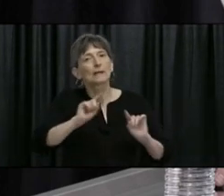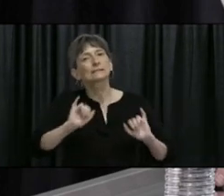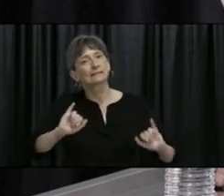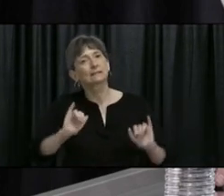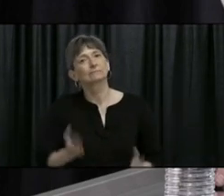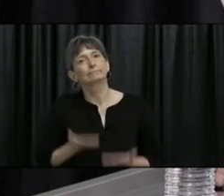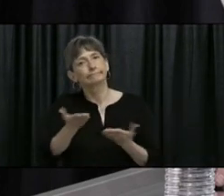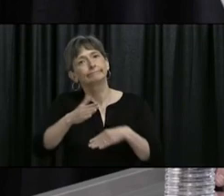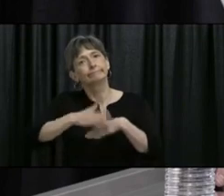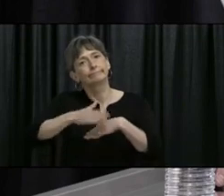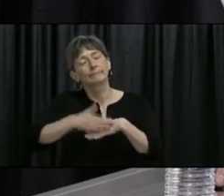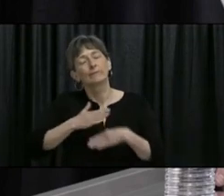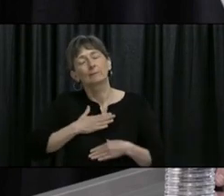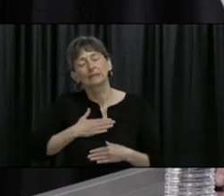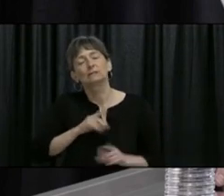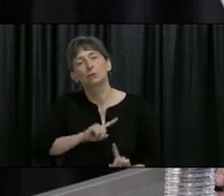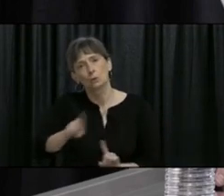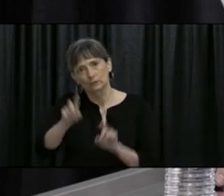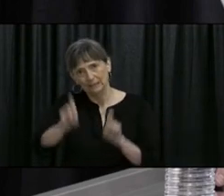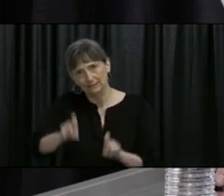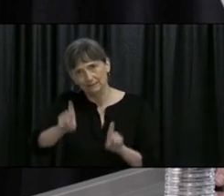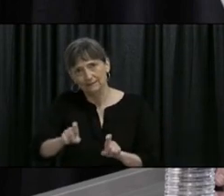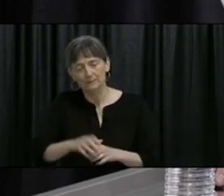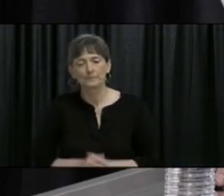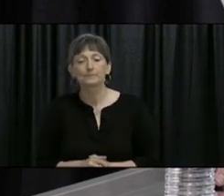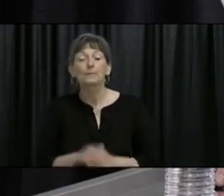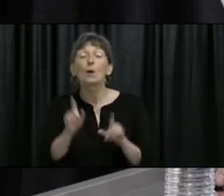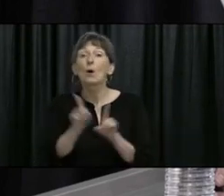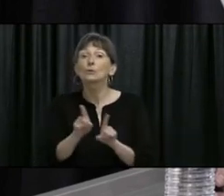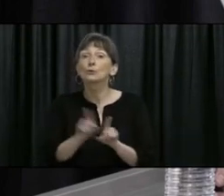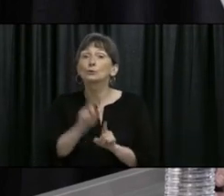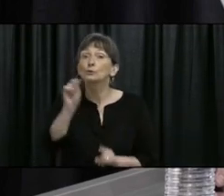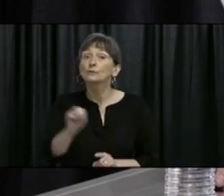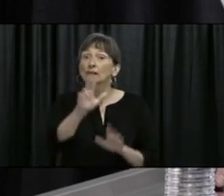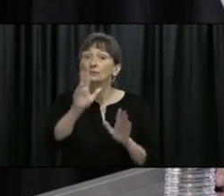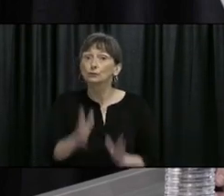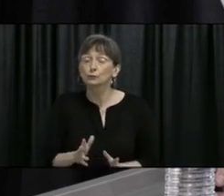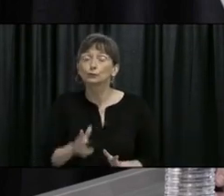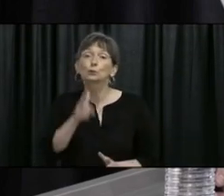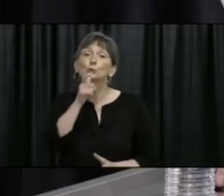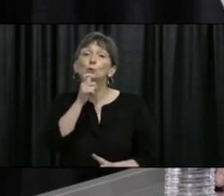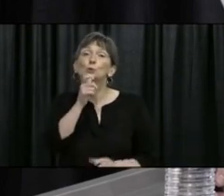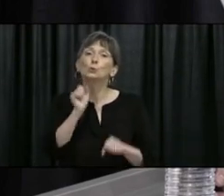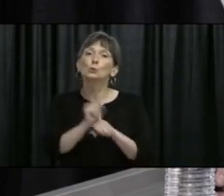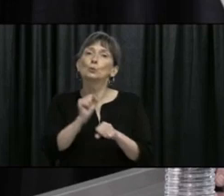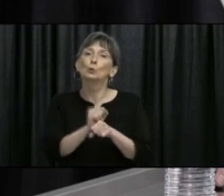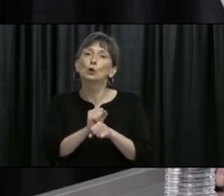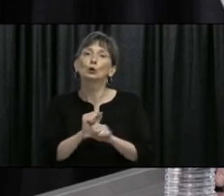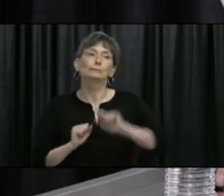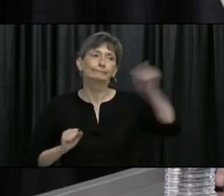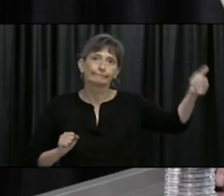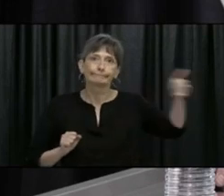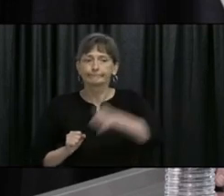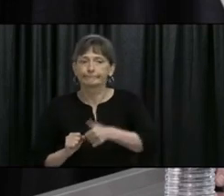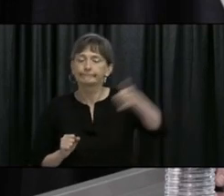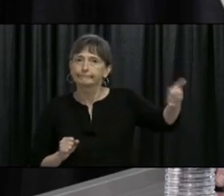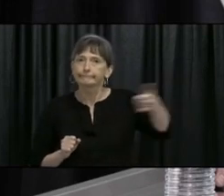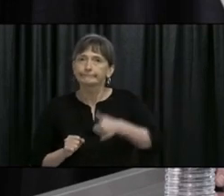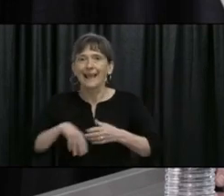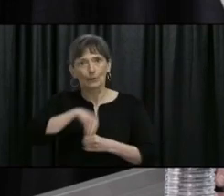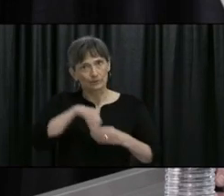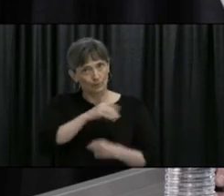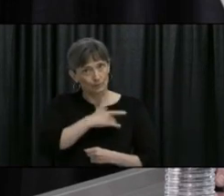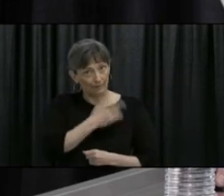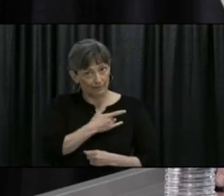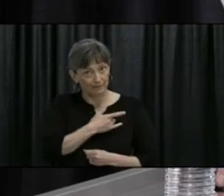As well today, I'm advising that people from Newfoundland and Labrador who work on a rotational basis outside of